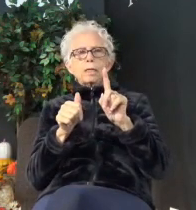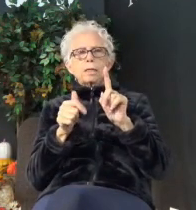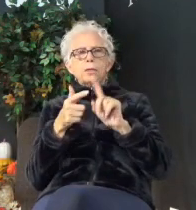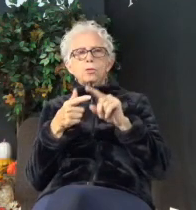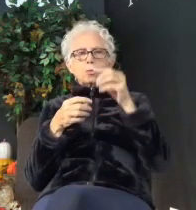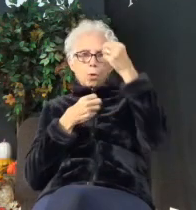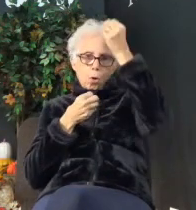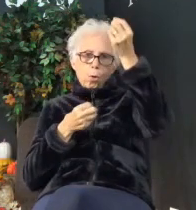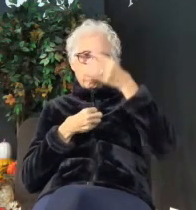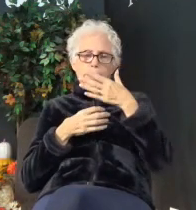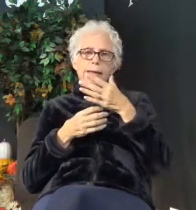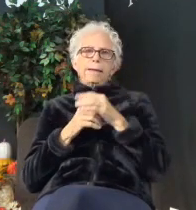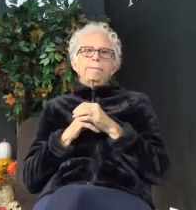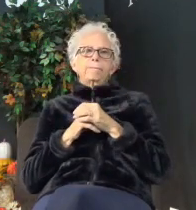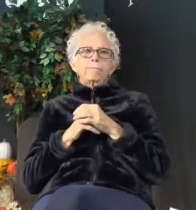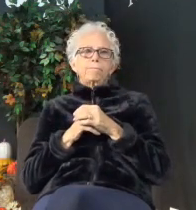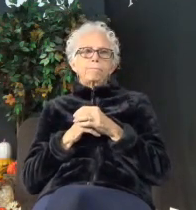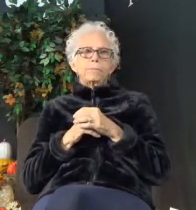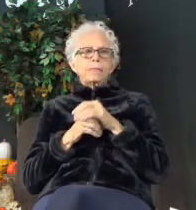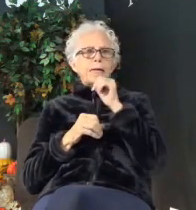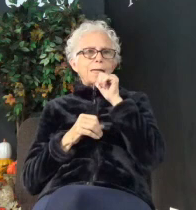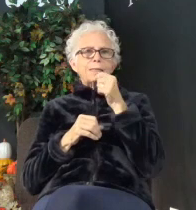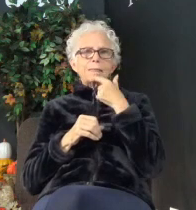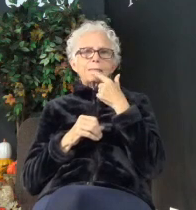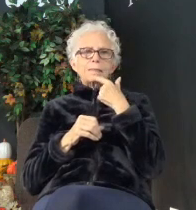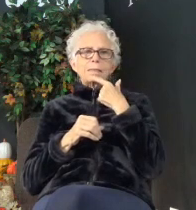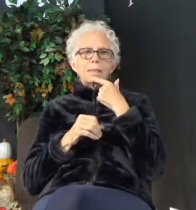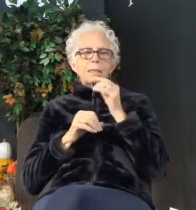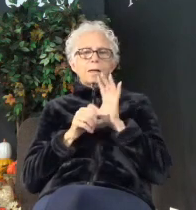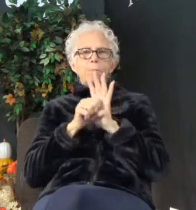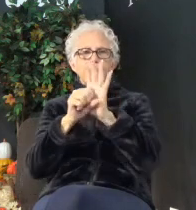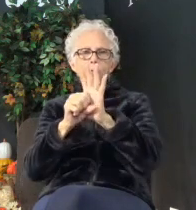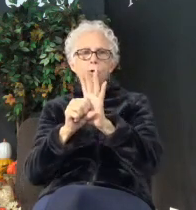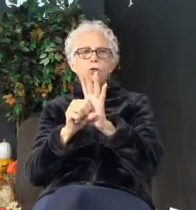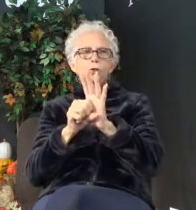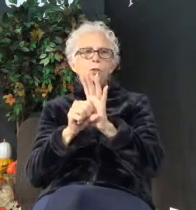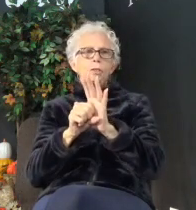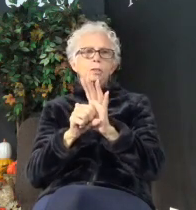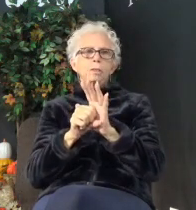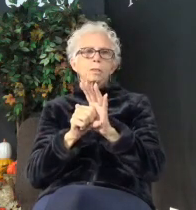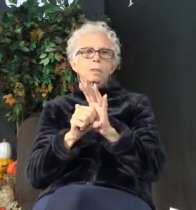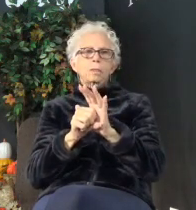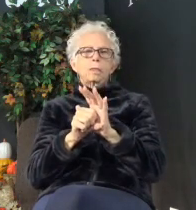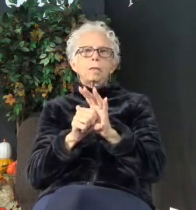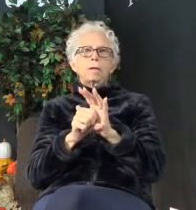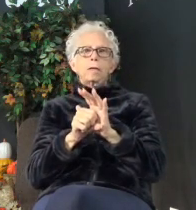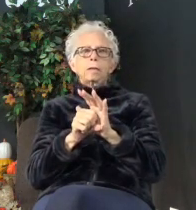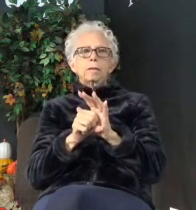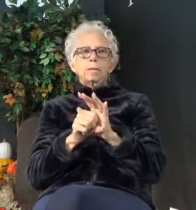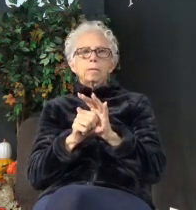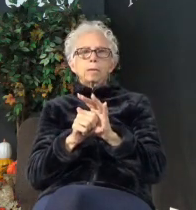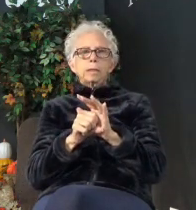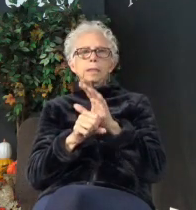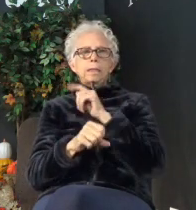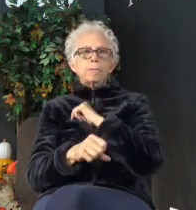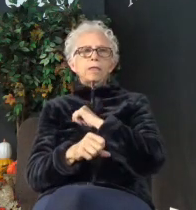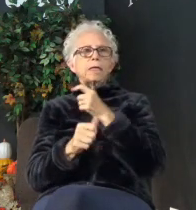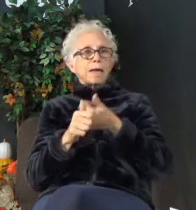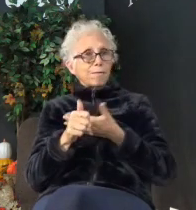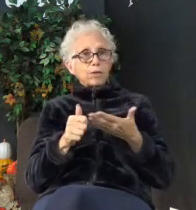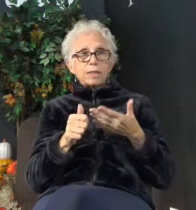them. So he's not saying, push it down their throat. He's saying, Timothy, everything you do,